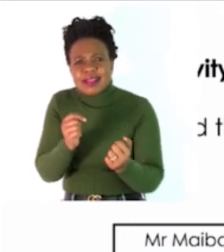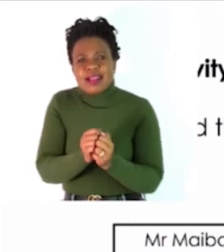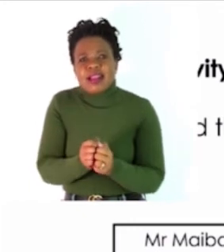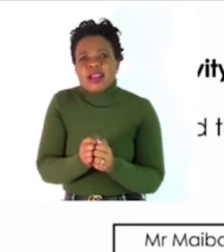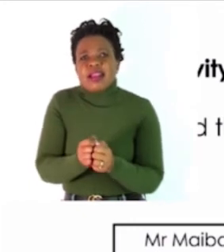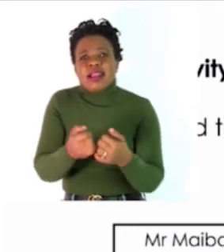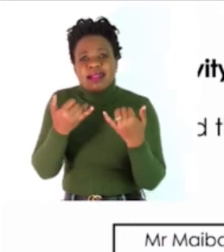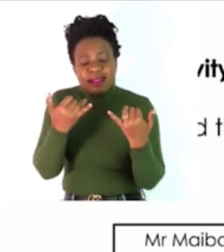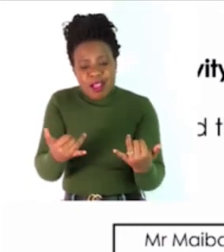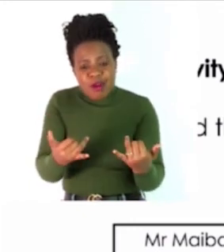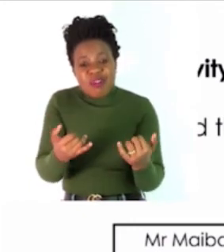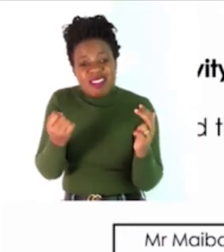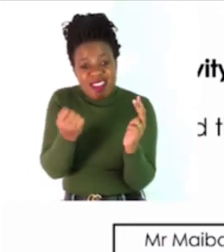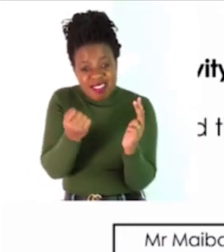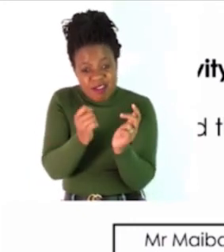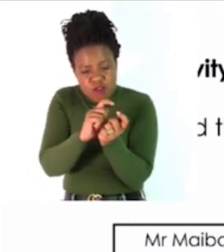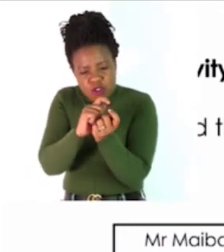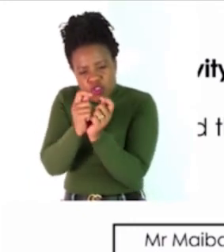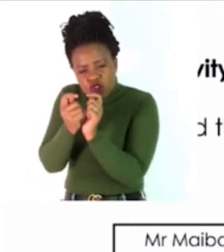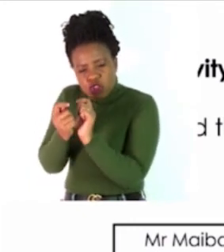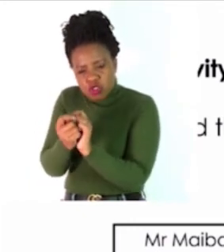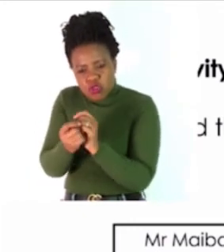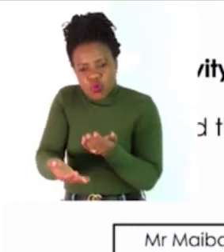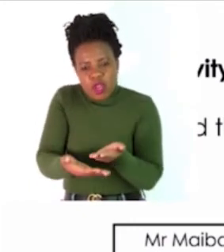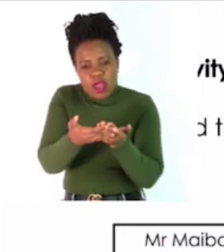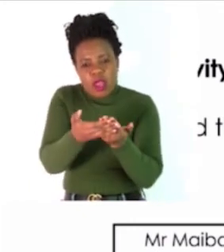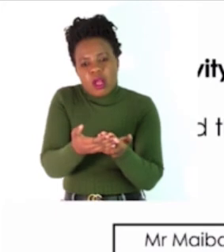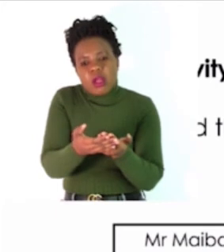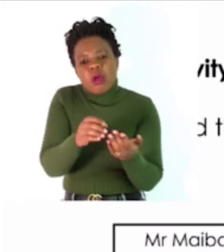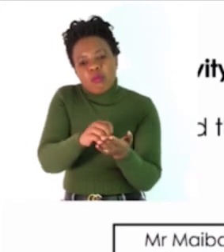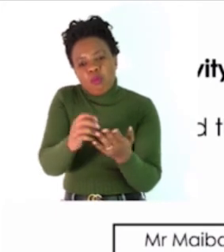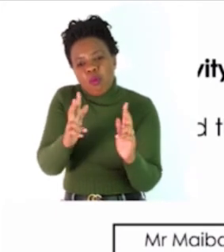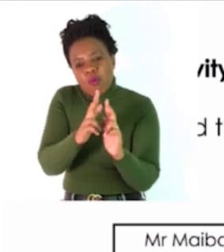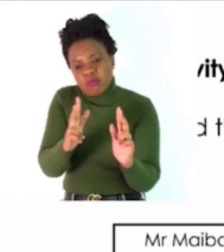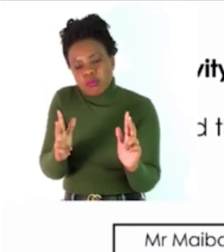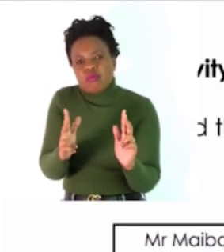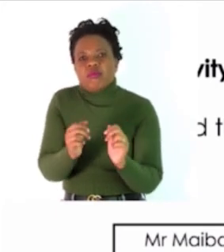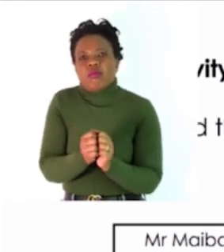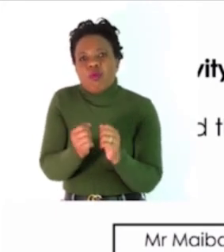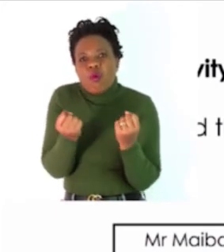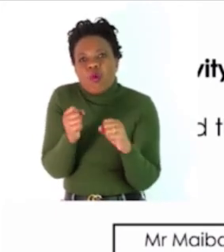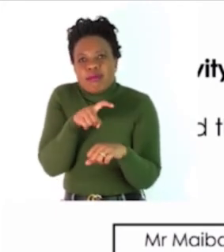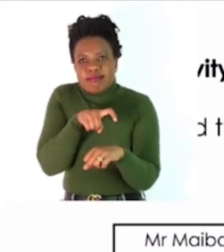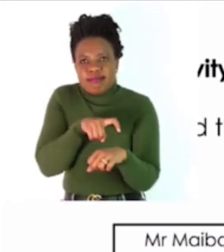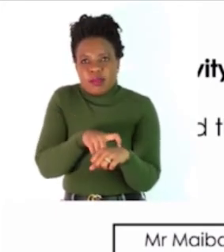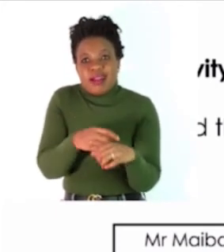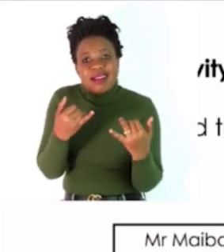the poor to keep warm in winter. They do not steal anymore.